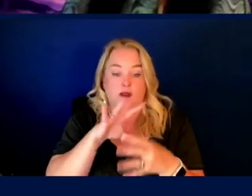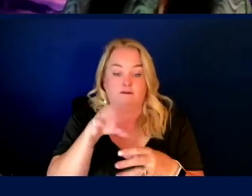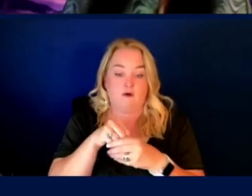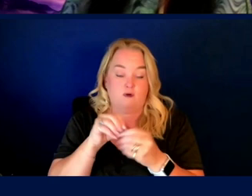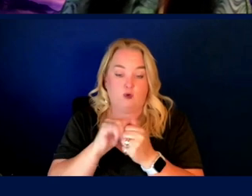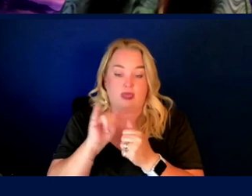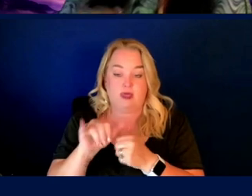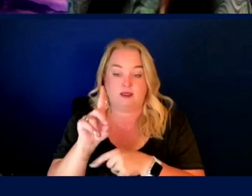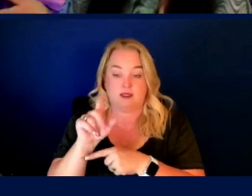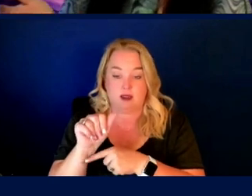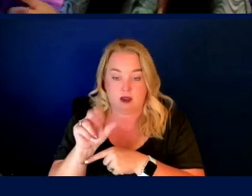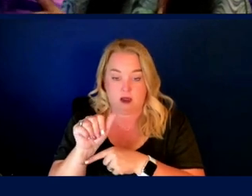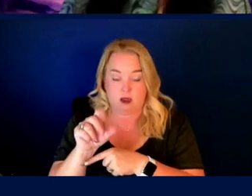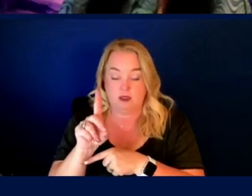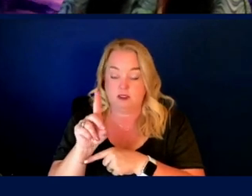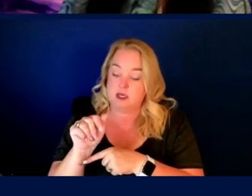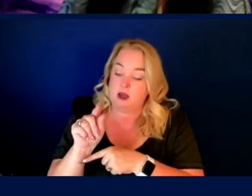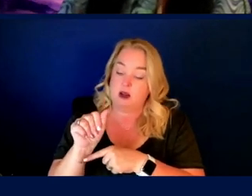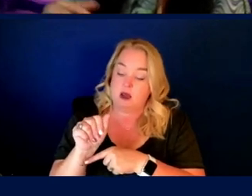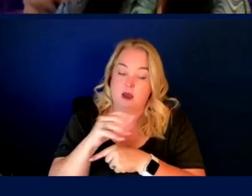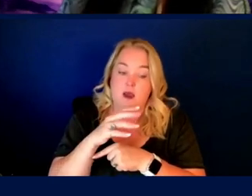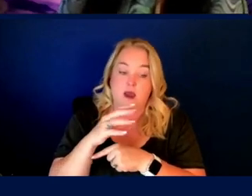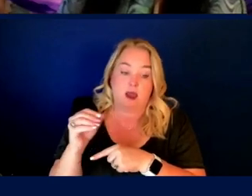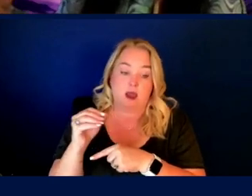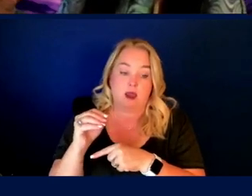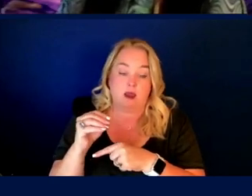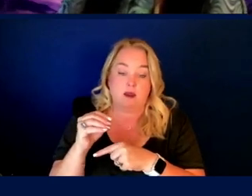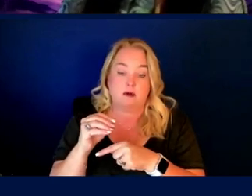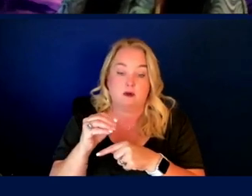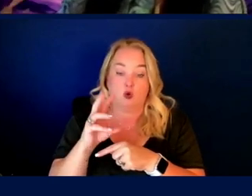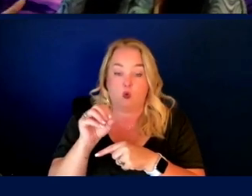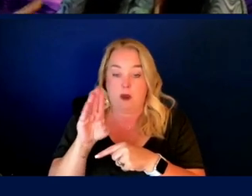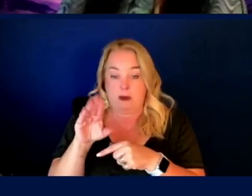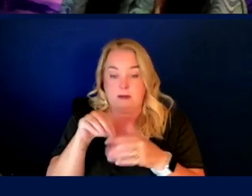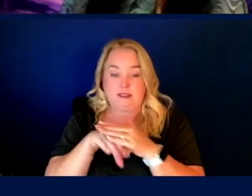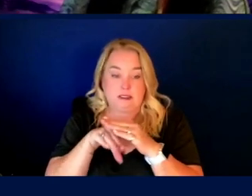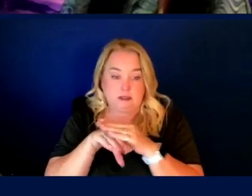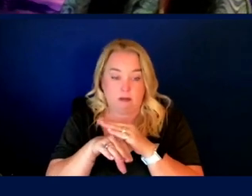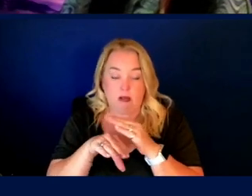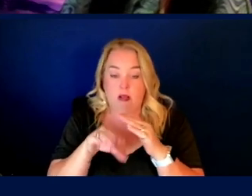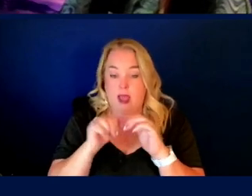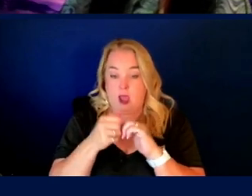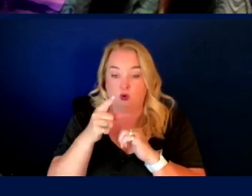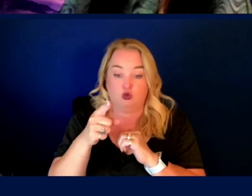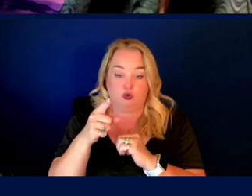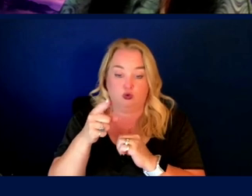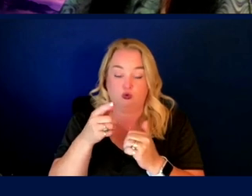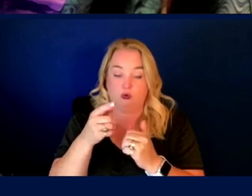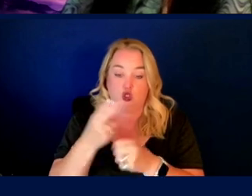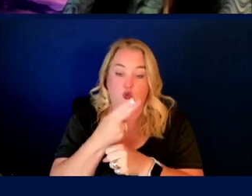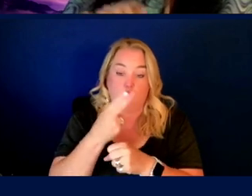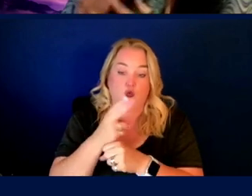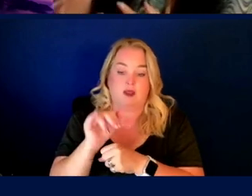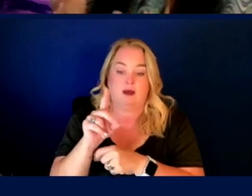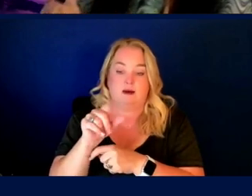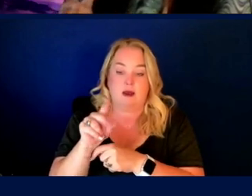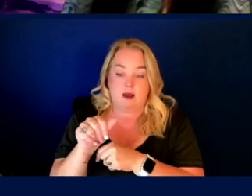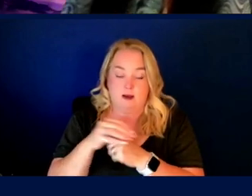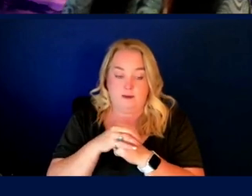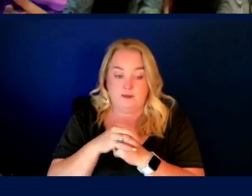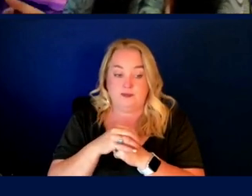with that data, um, as well as screen reader compatibility. So actual, you know, web accessibility, how you're actually interacting with the data. So, uh,